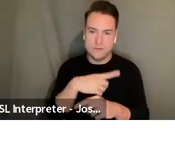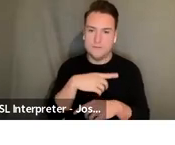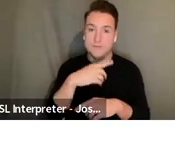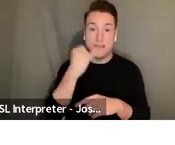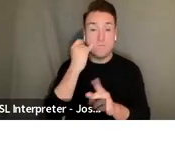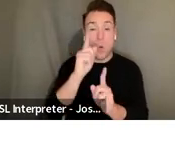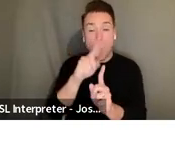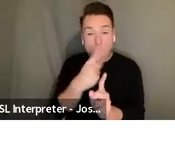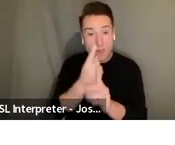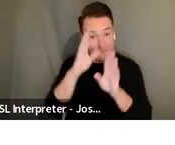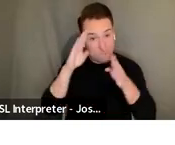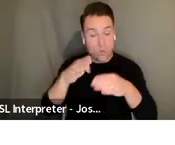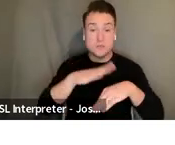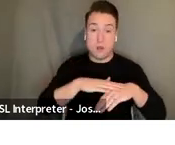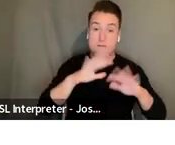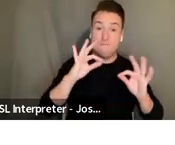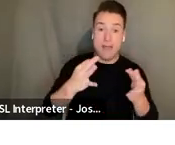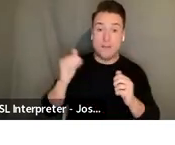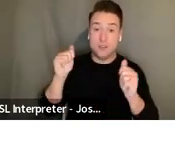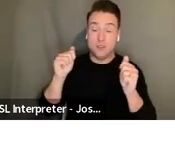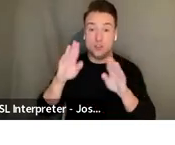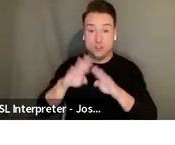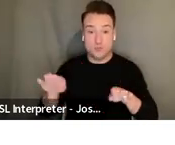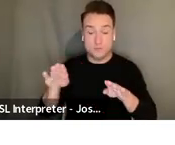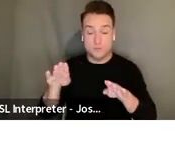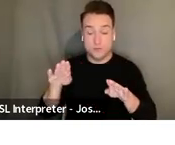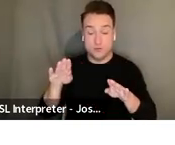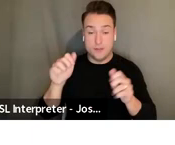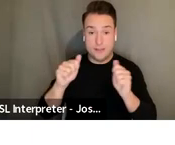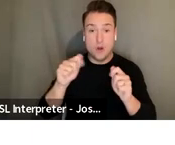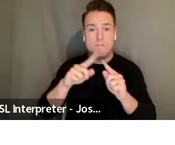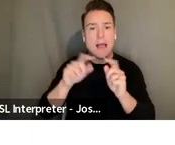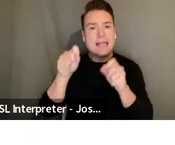focused on family and children's theater but it can include that.